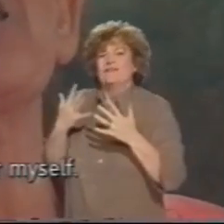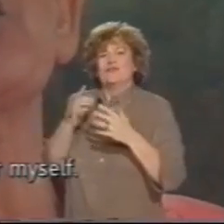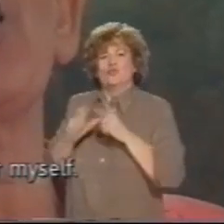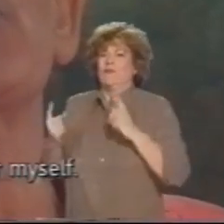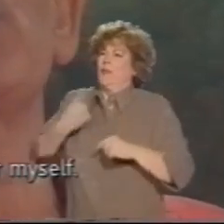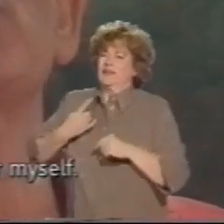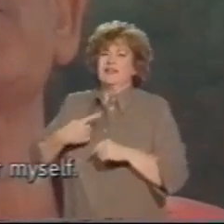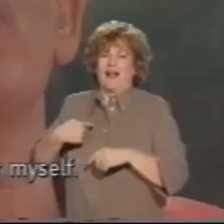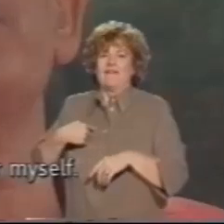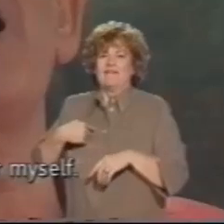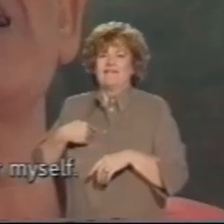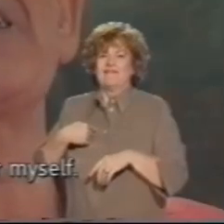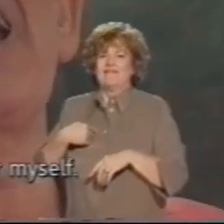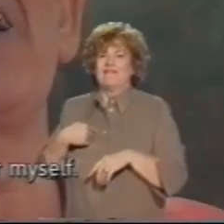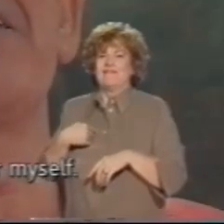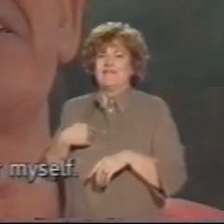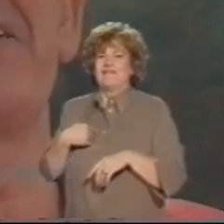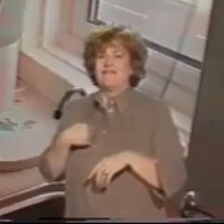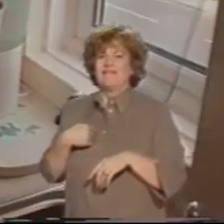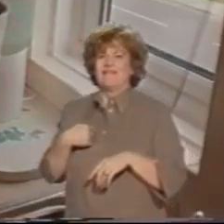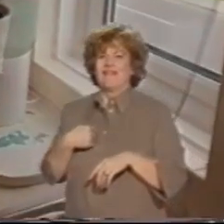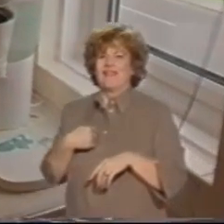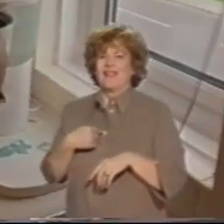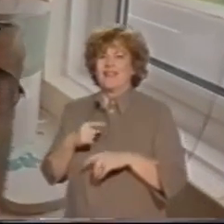as much as I could for myself.